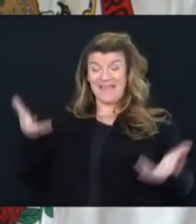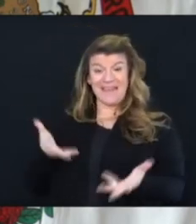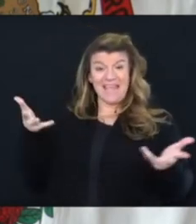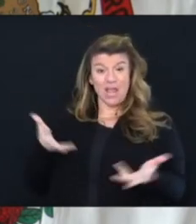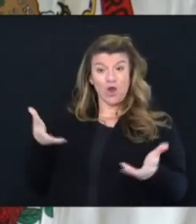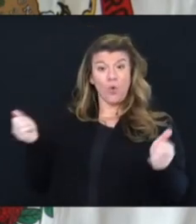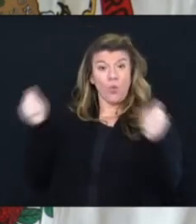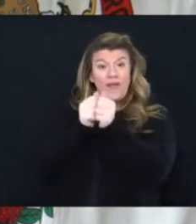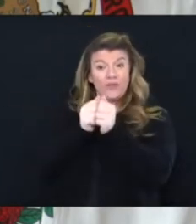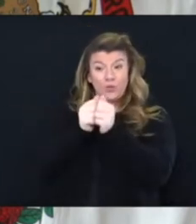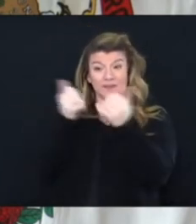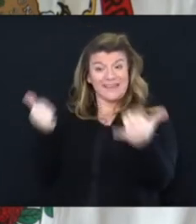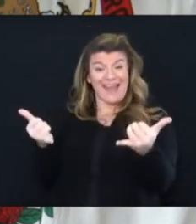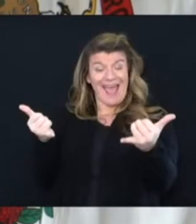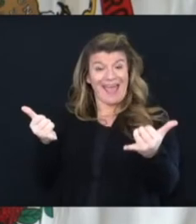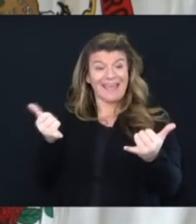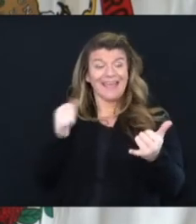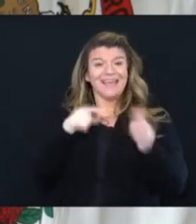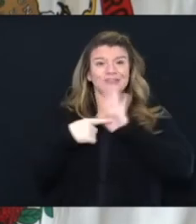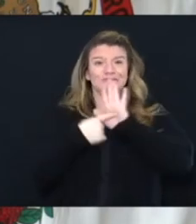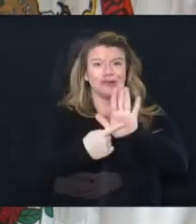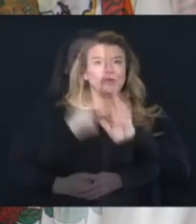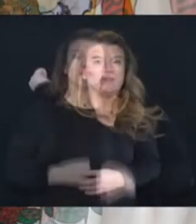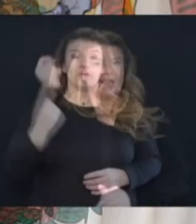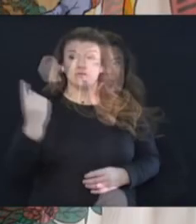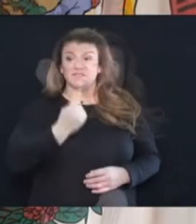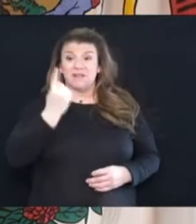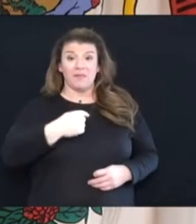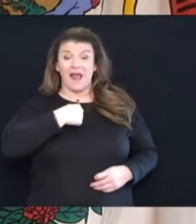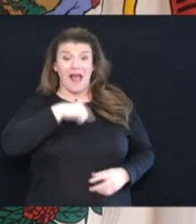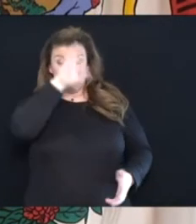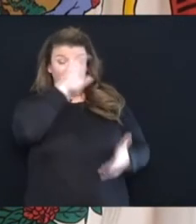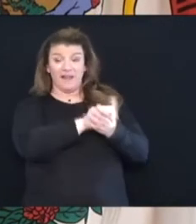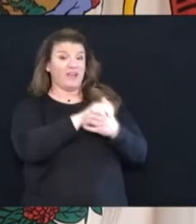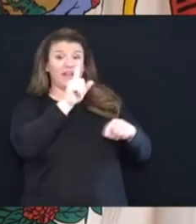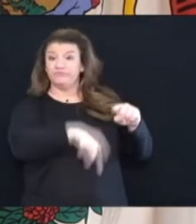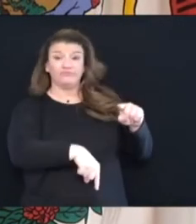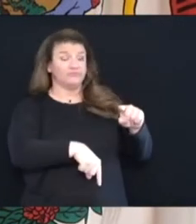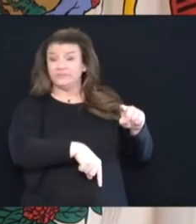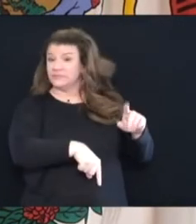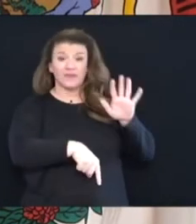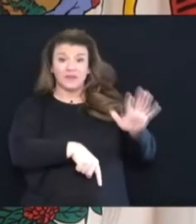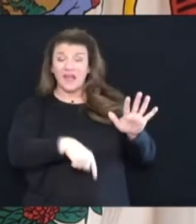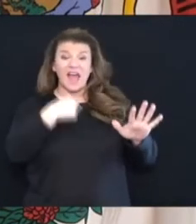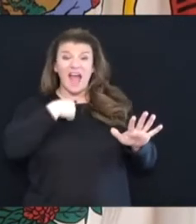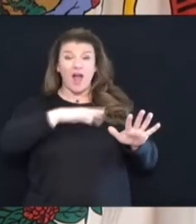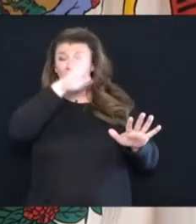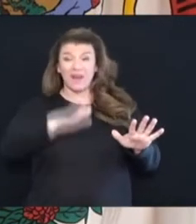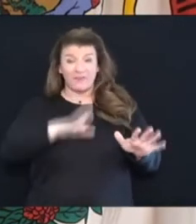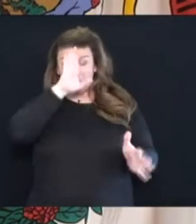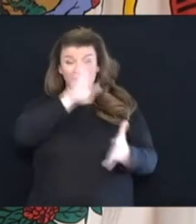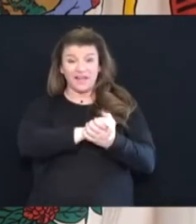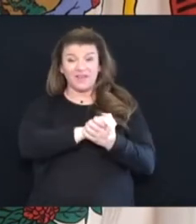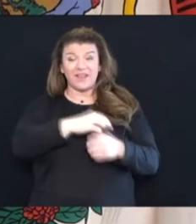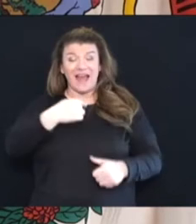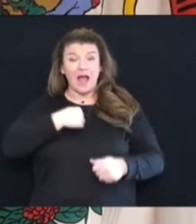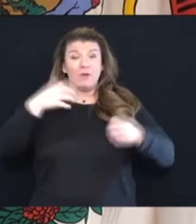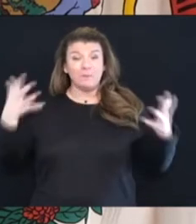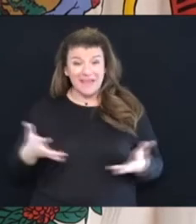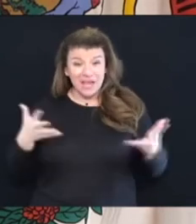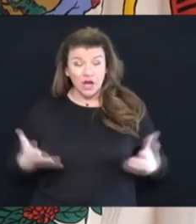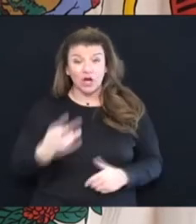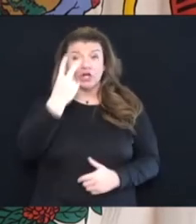now may be testimony to just exactly just that. I'd have never believed that I'd be here in front of you two